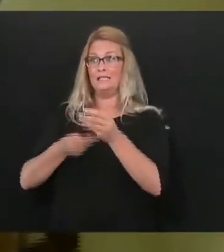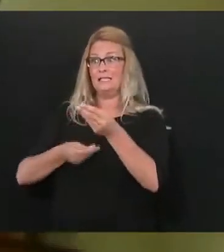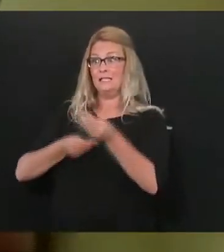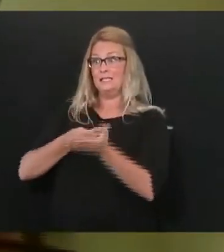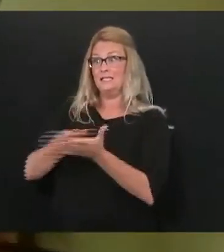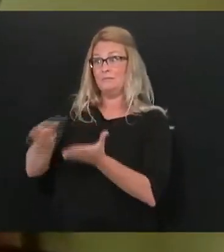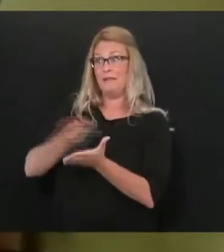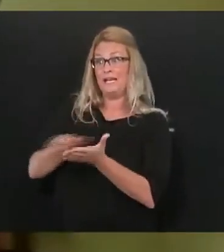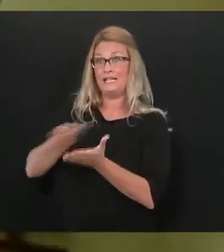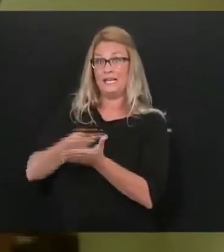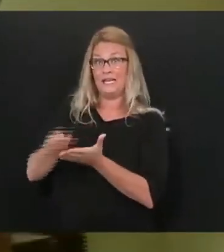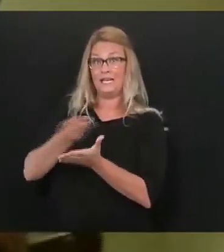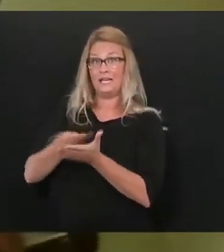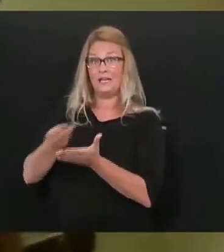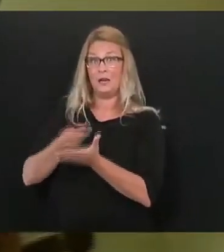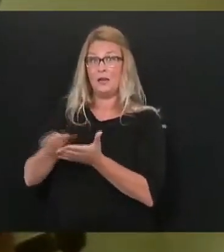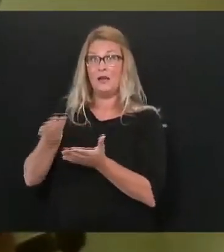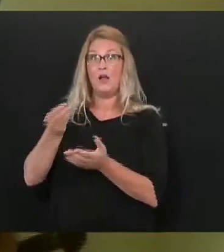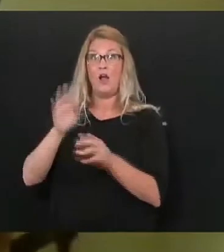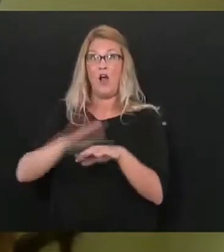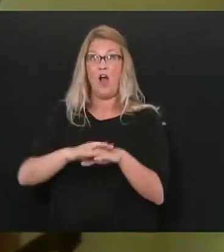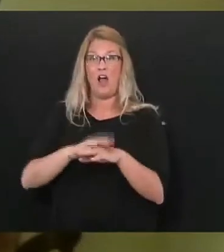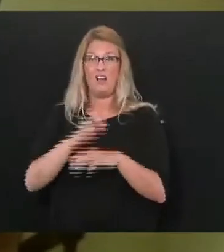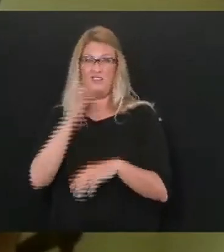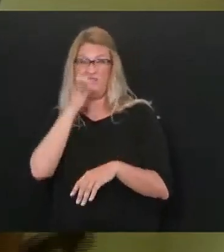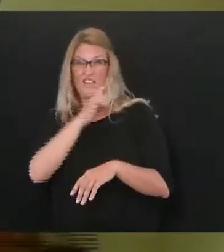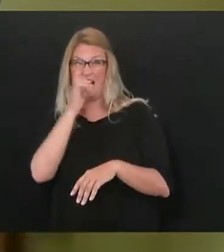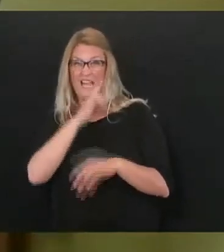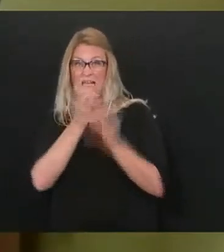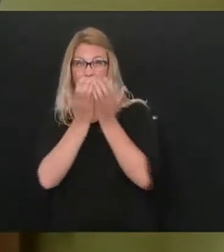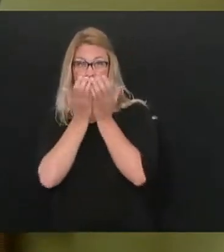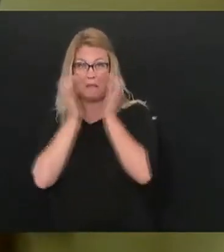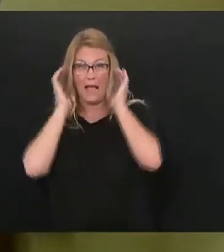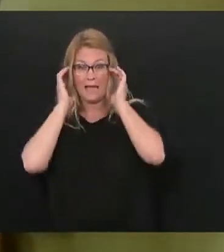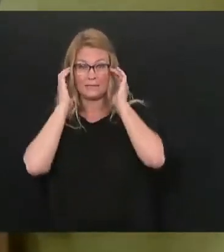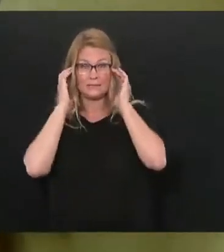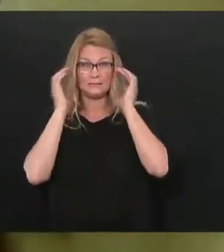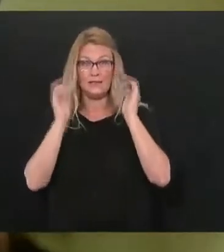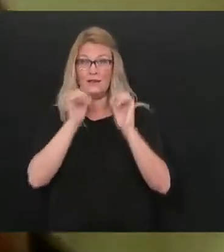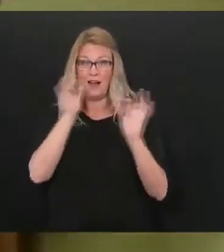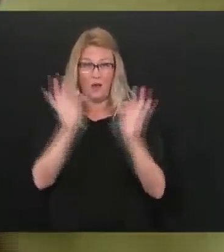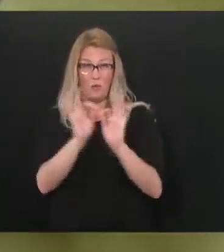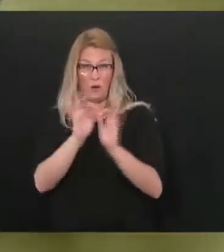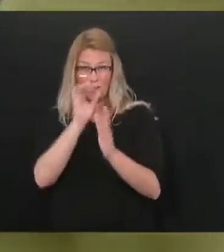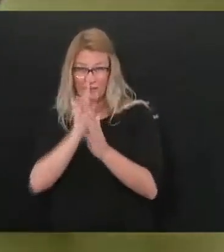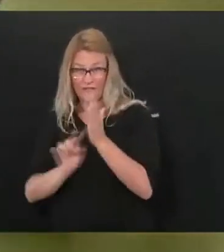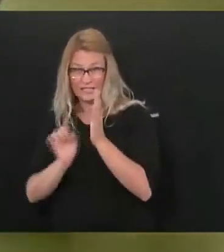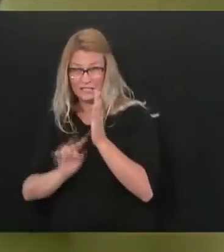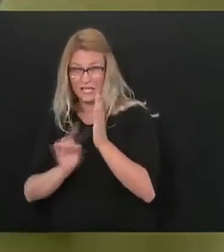counterfeit N95 mask has not even warranted an investigation up to this point